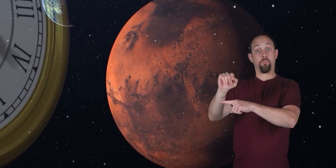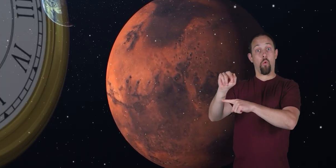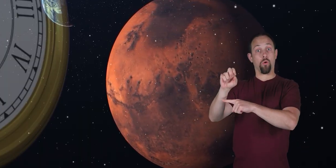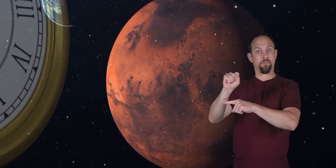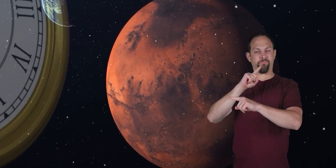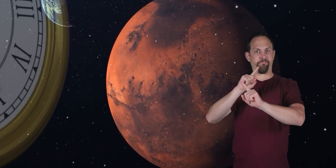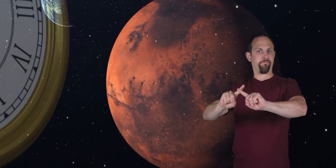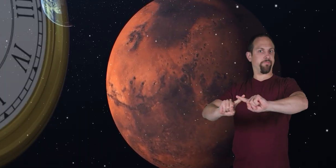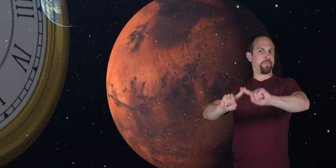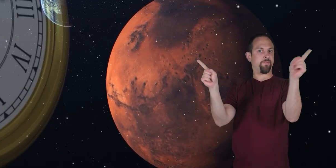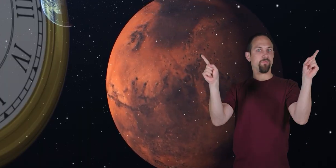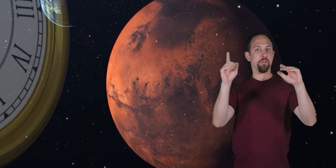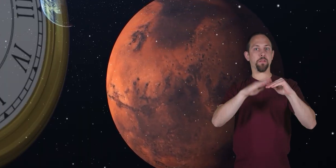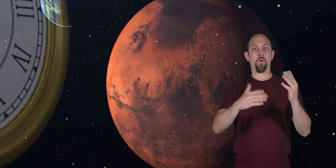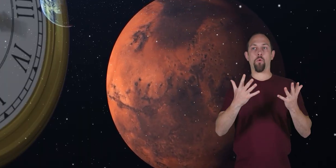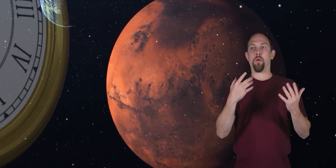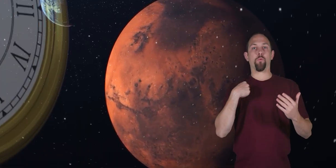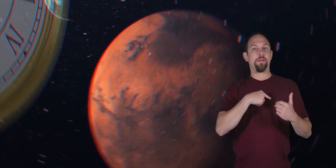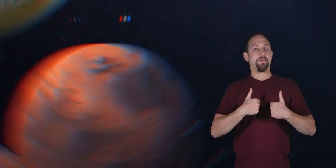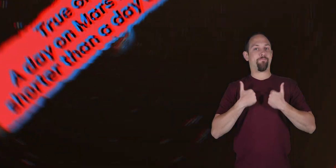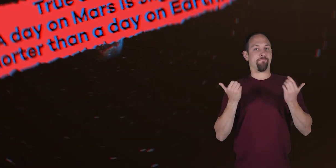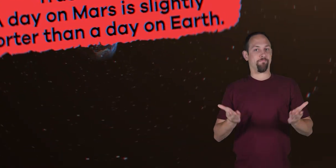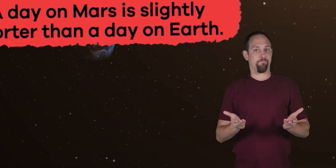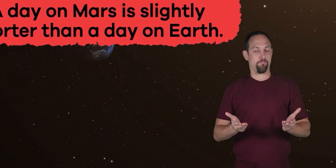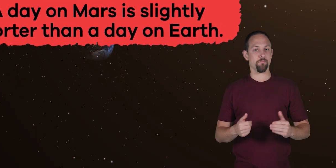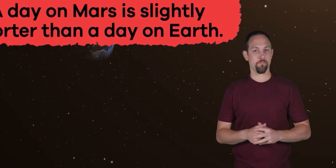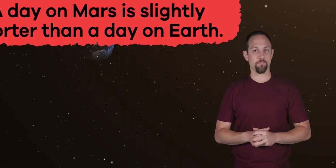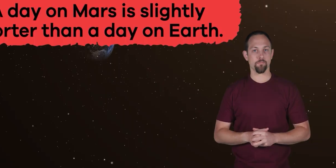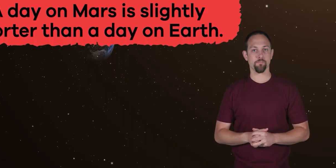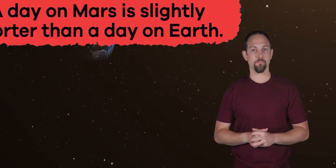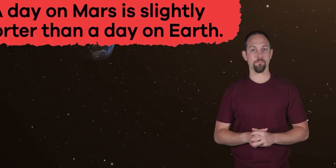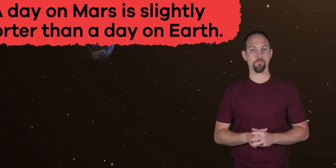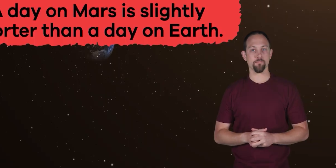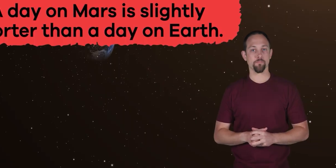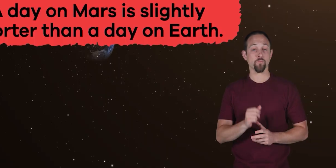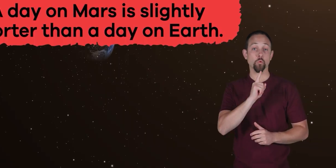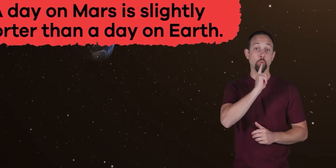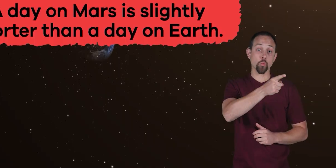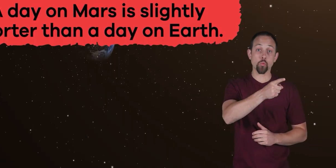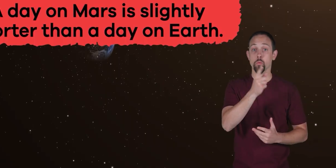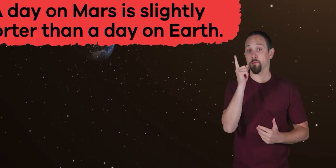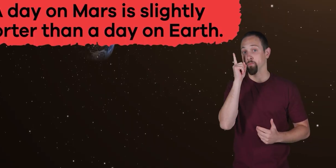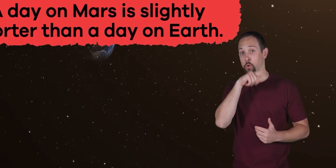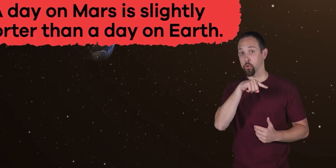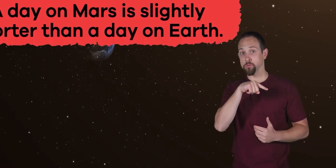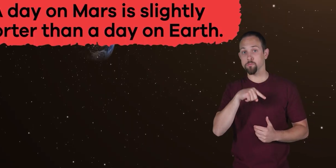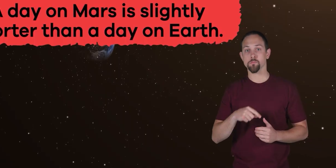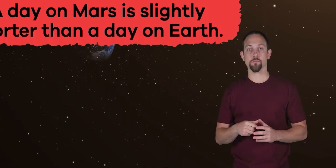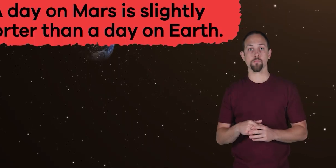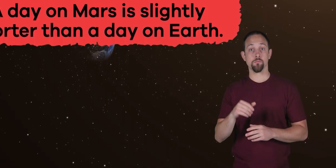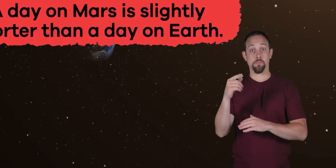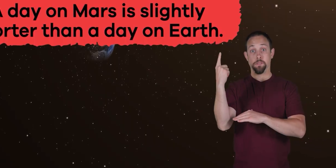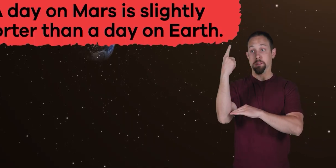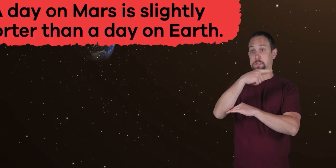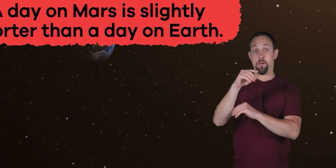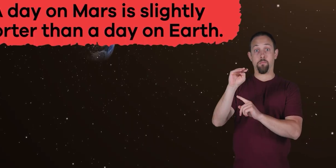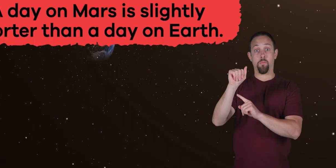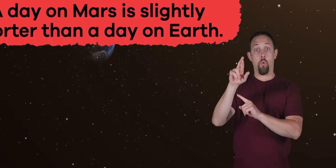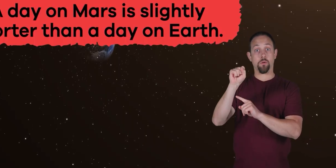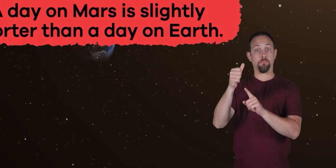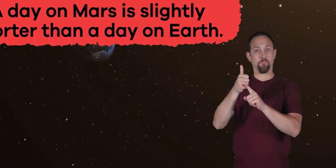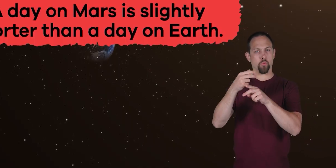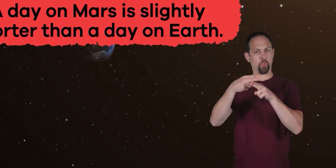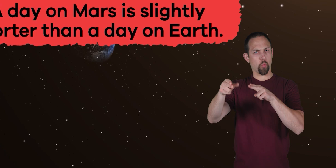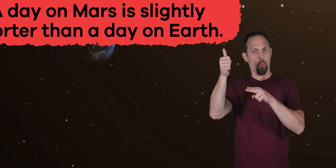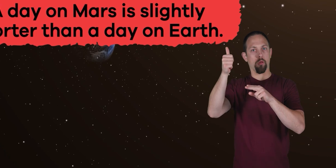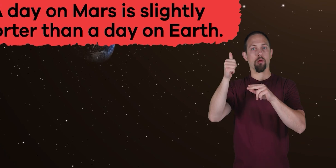different than what we are used to here. True or false? A day on Mars is slightly shorter